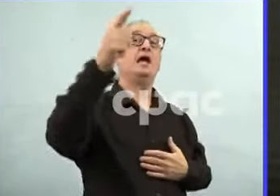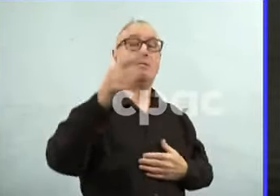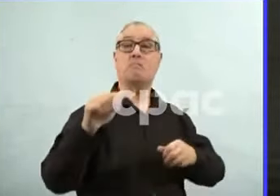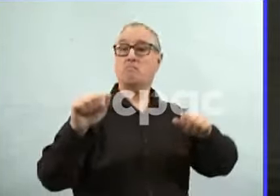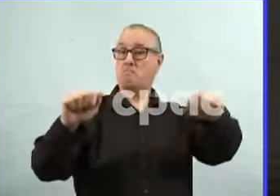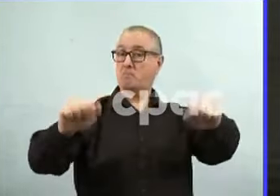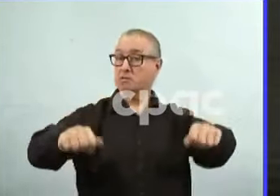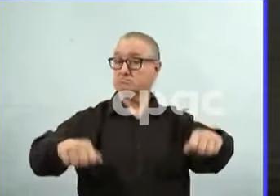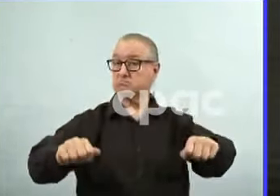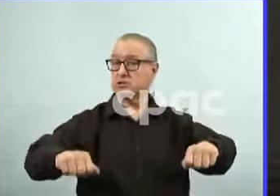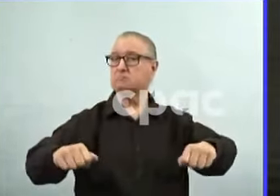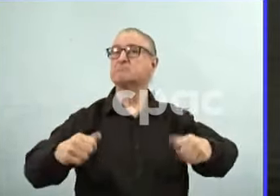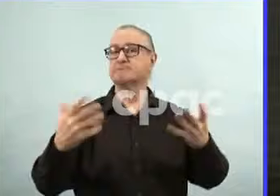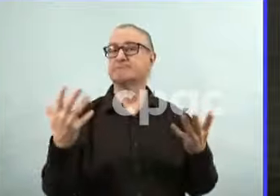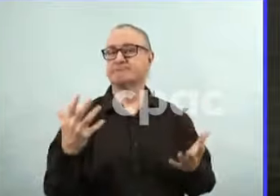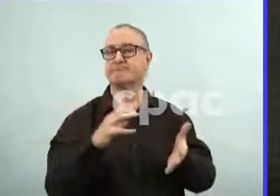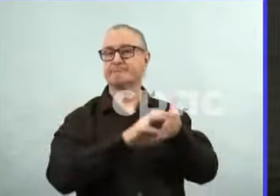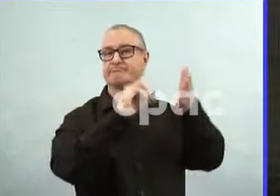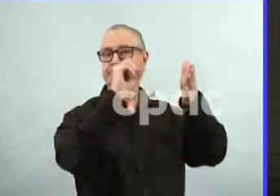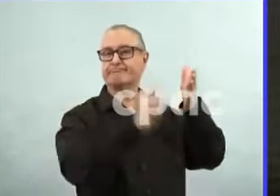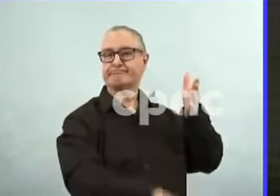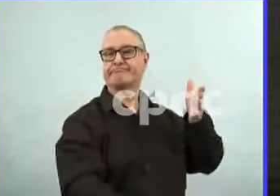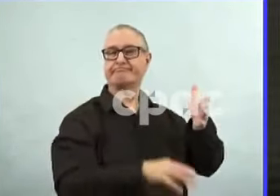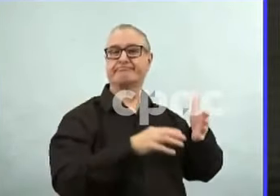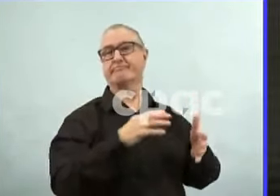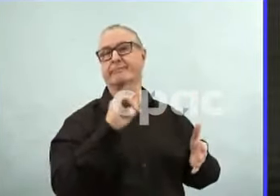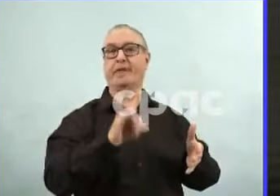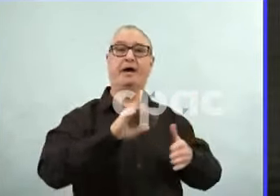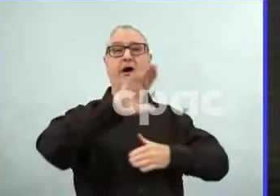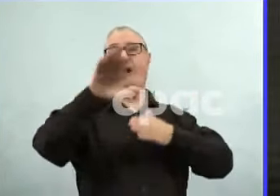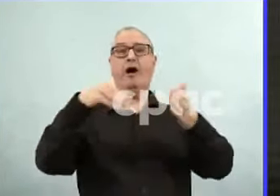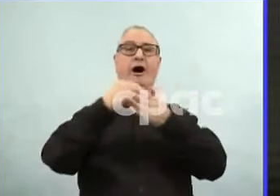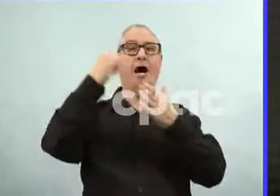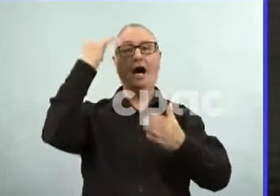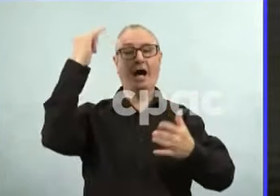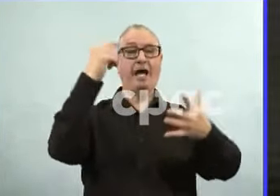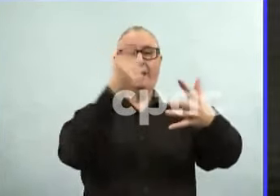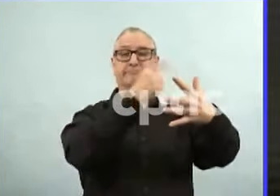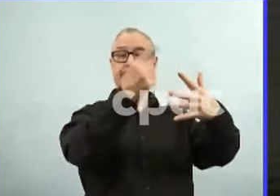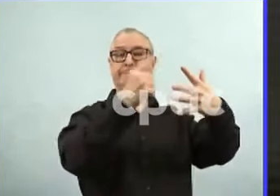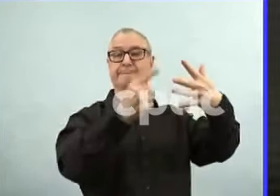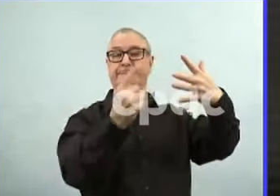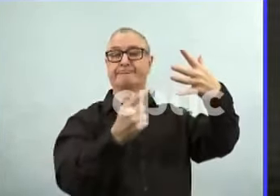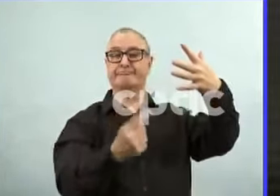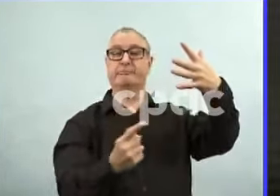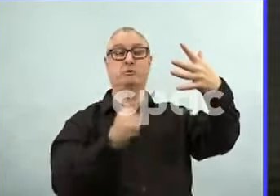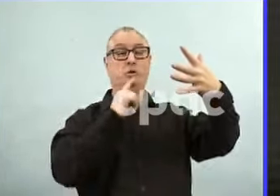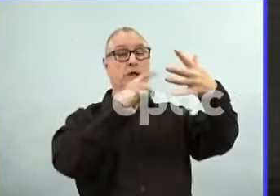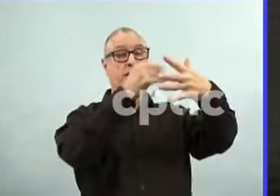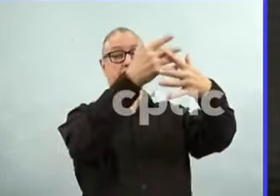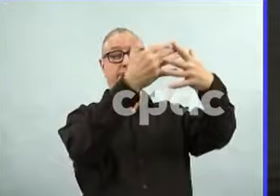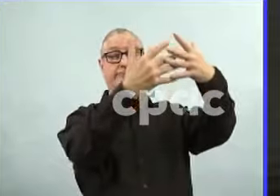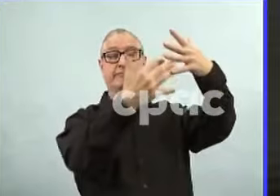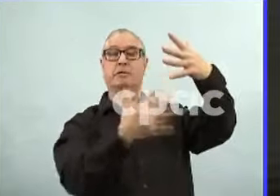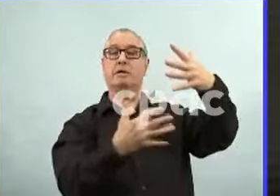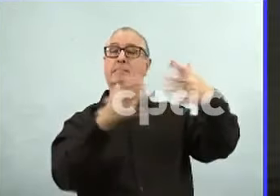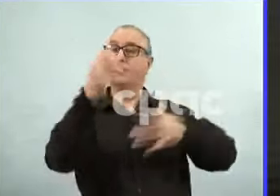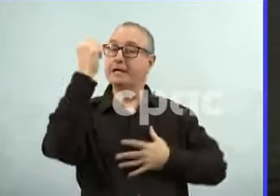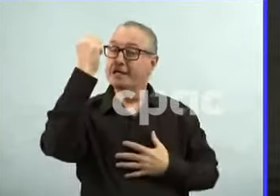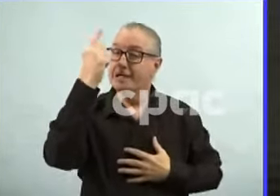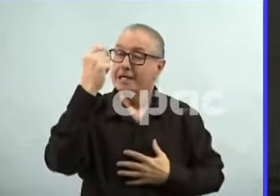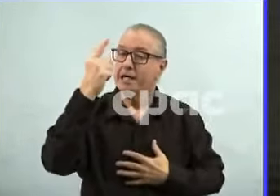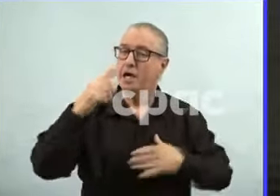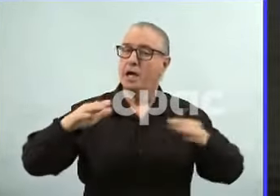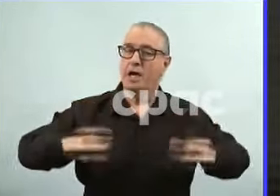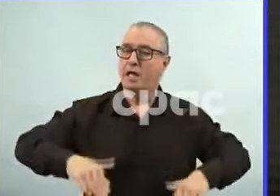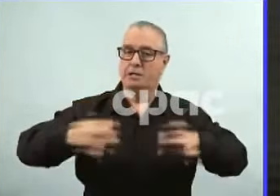So, again, everything's on the table. We aren't speculating on the future. But we are taking this in essentially two-week cycles at the